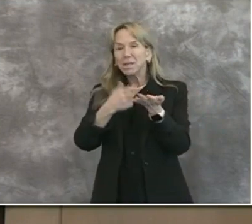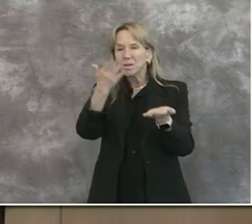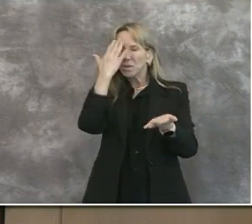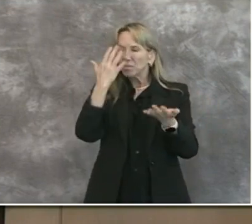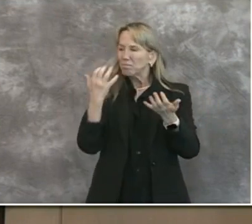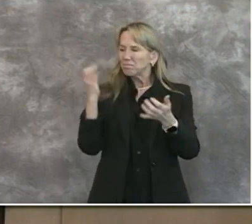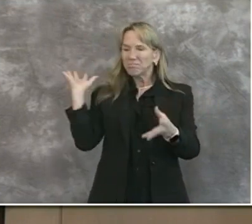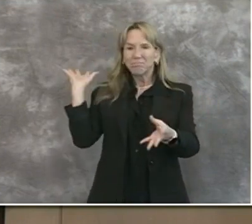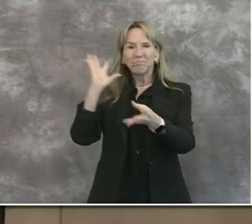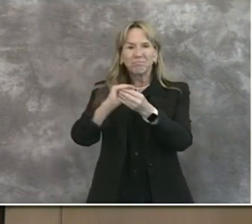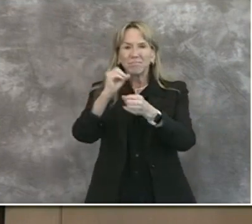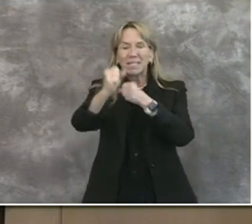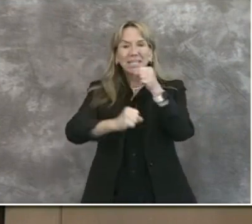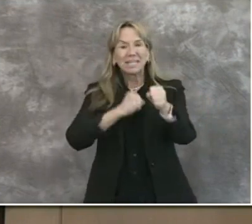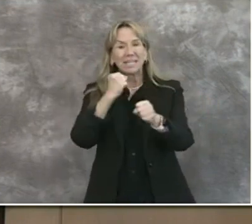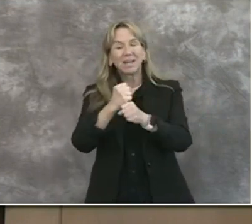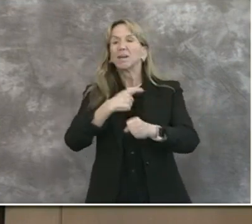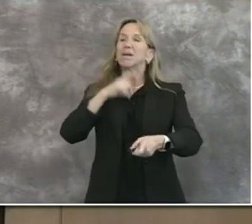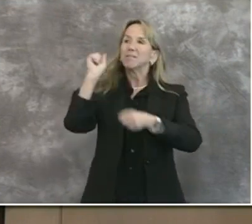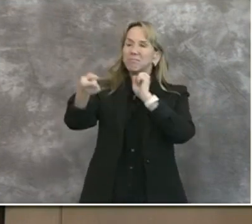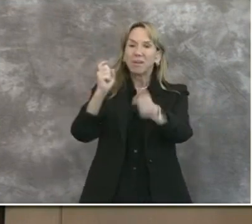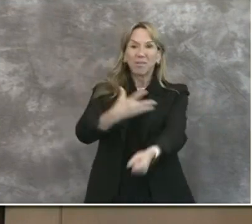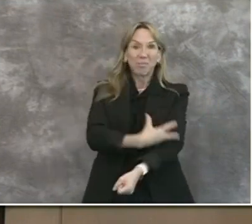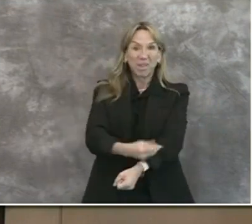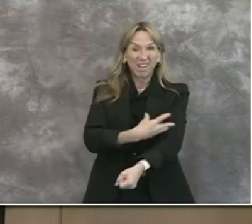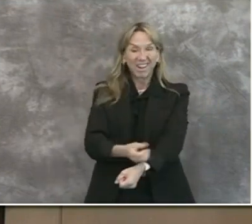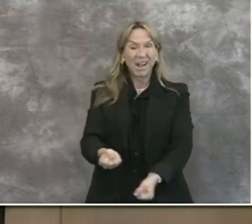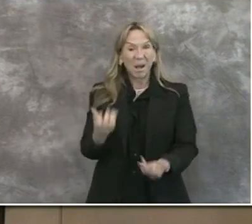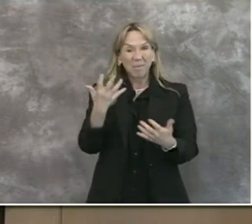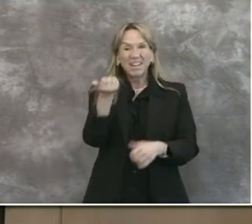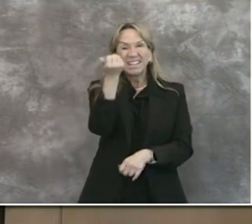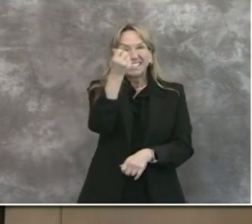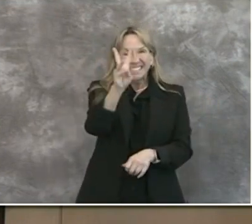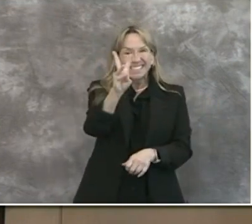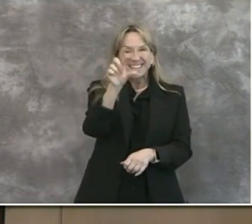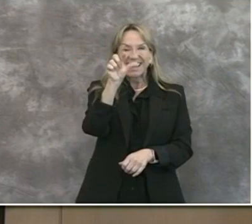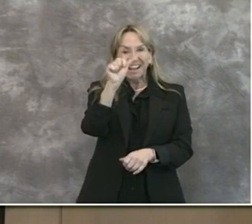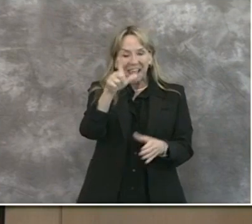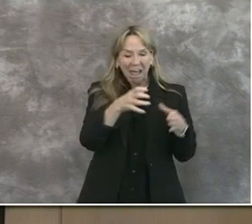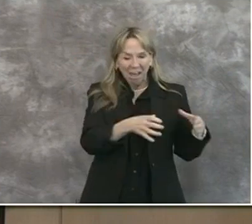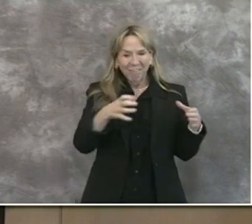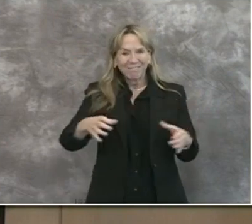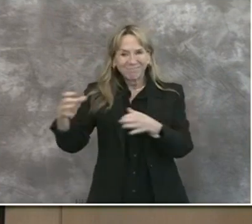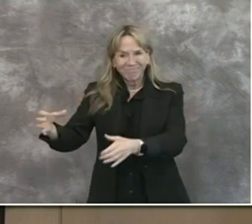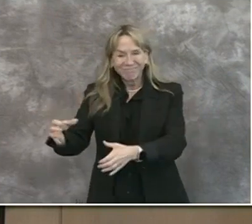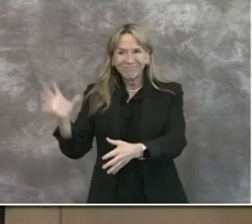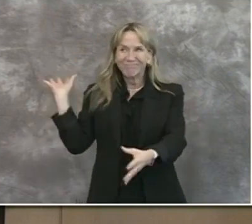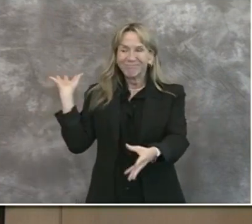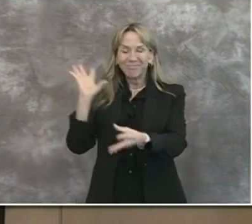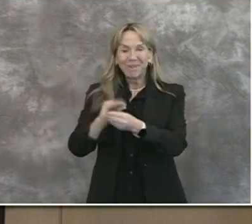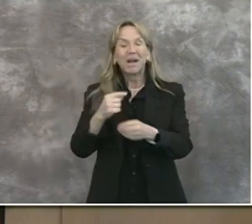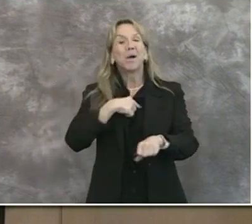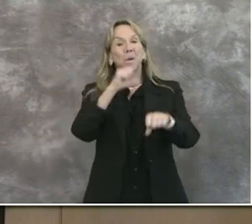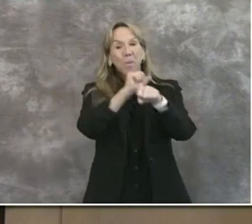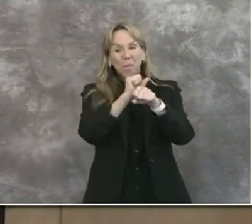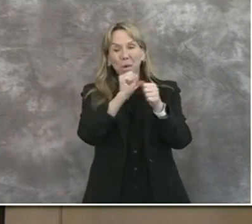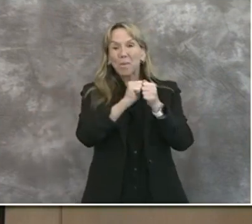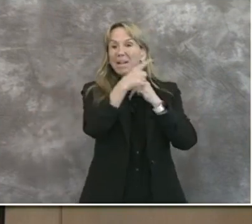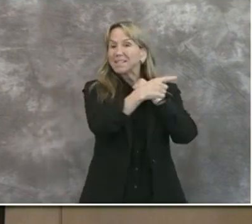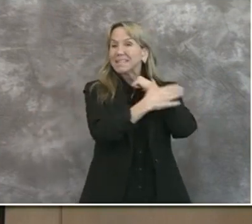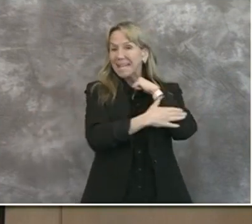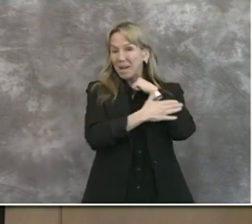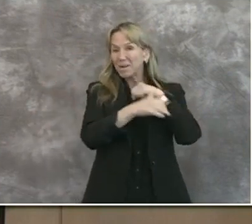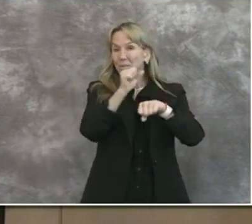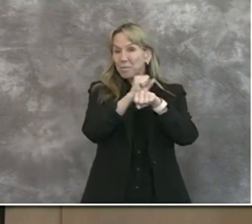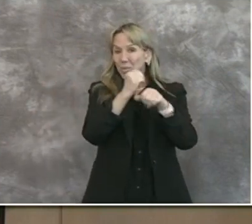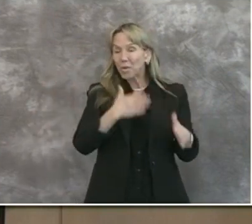more than 16 gallons of blood as a regular donor. I have also worked with our county employees in the San Diego Blood Bank